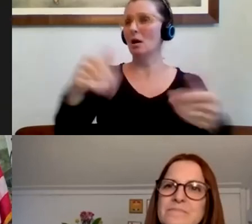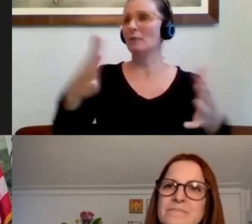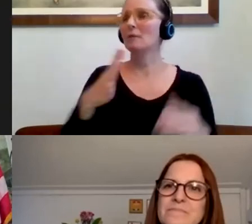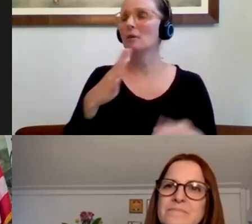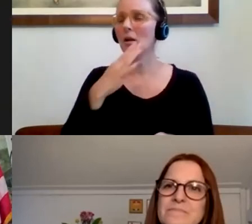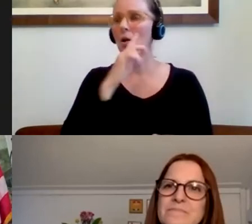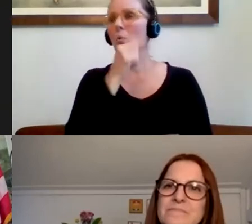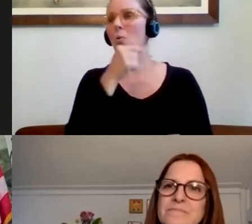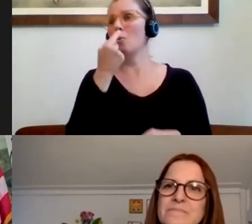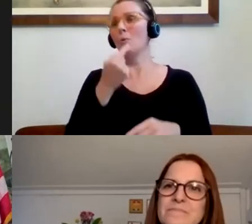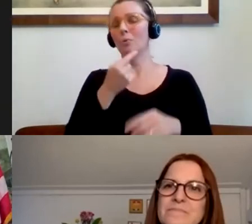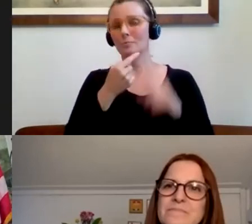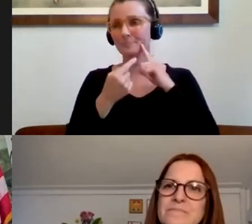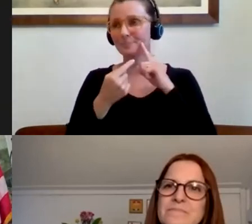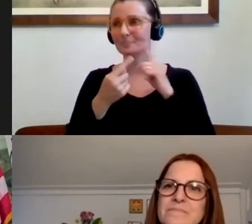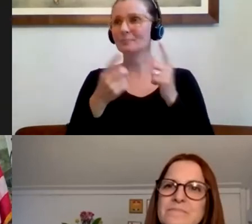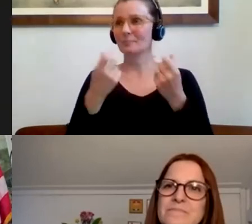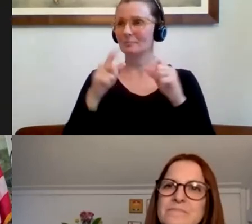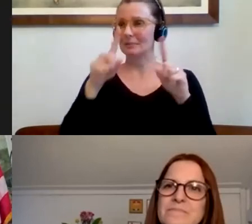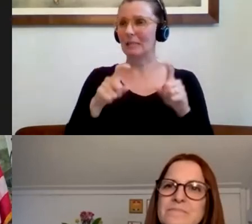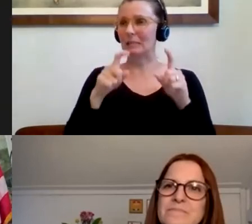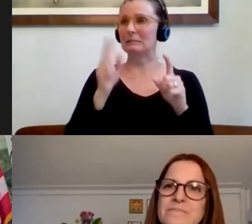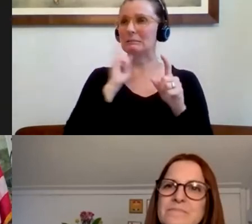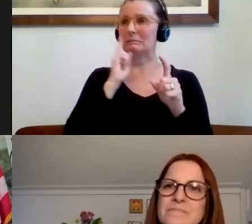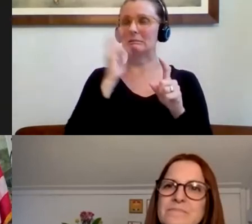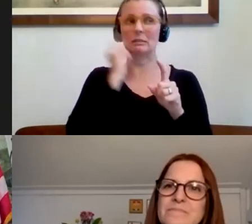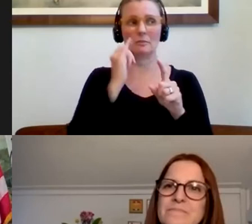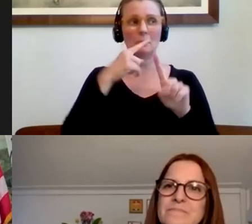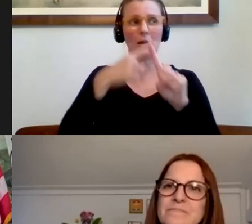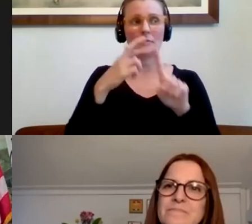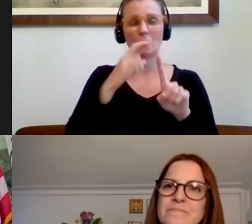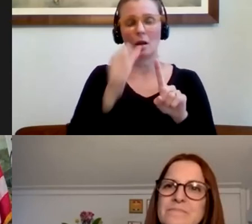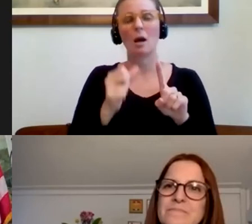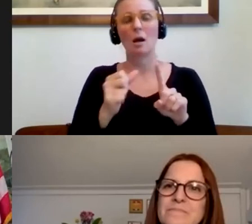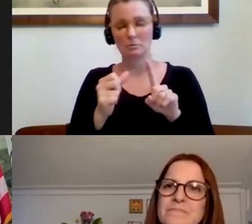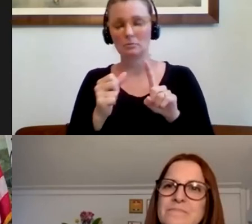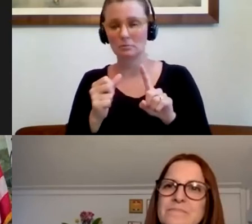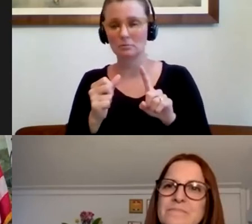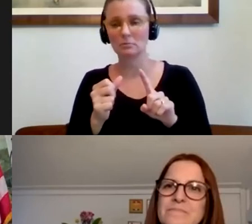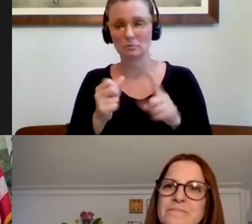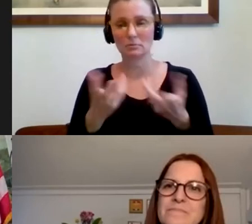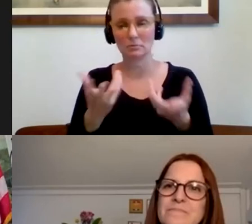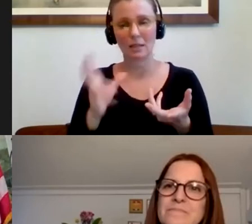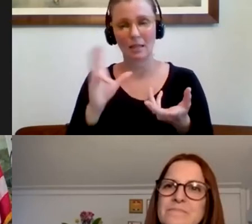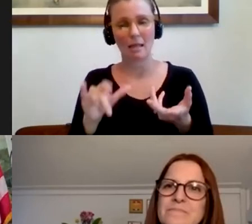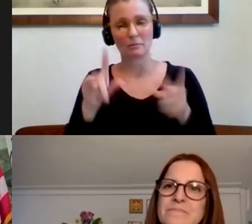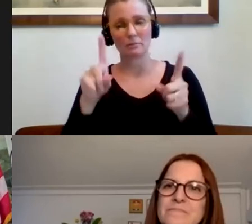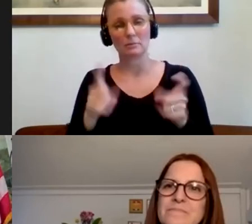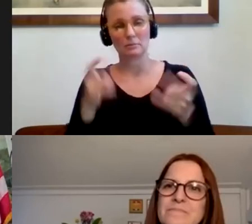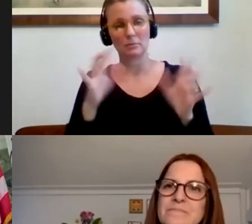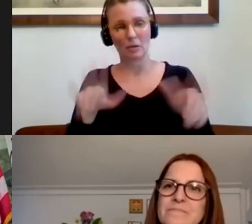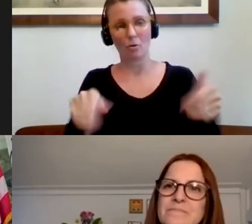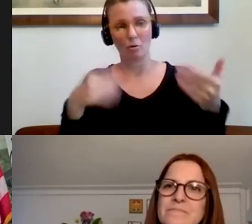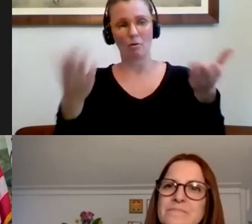to, um, see cultures and determine whether or not you are, you have the virus. That's the test in,